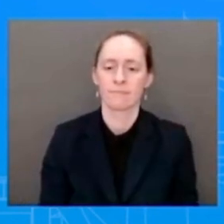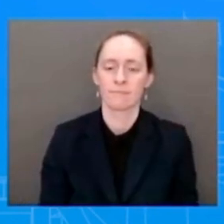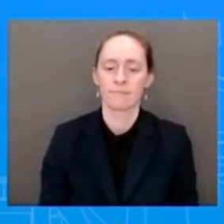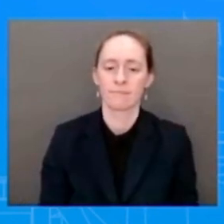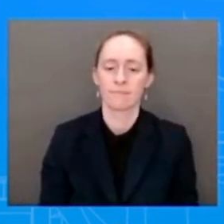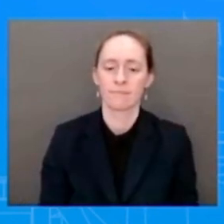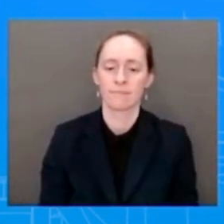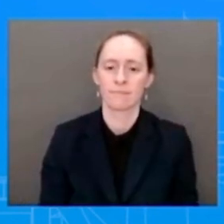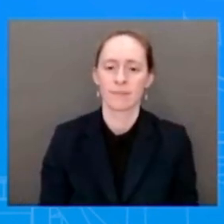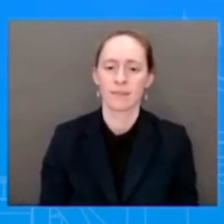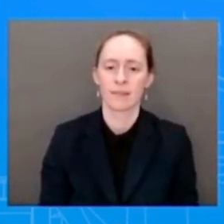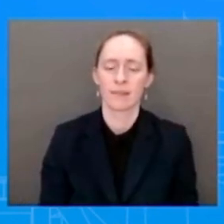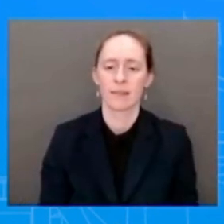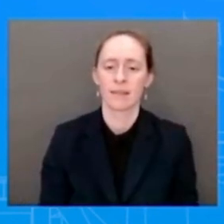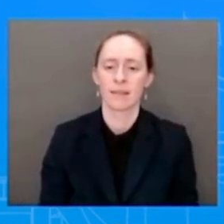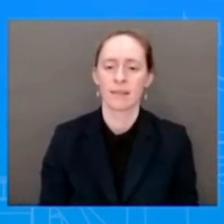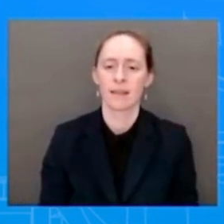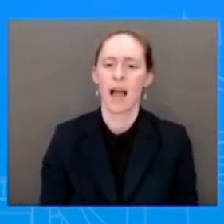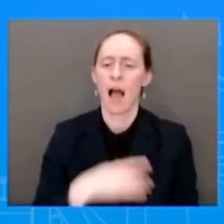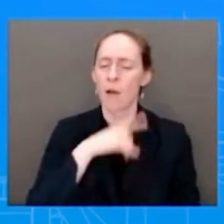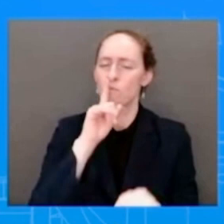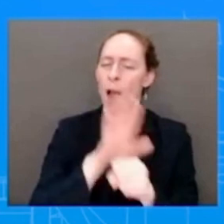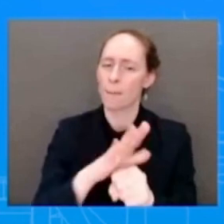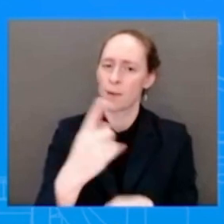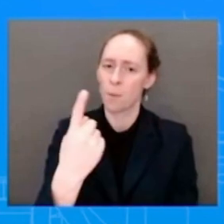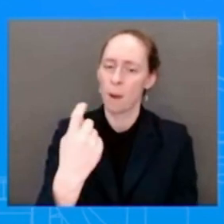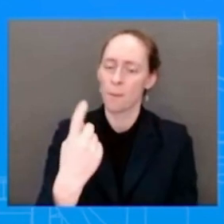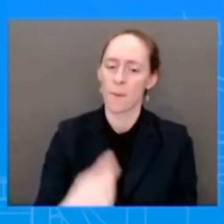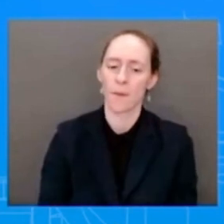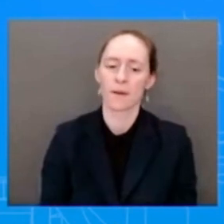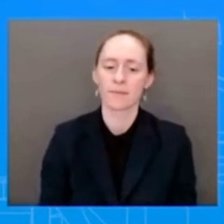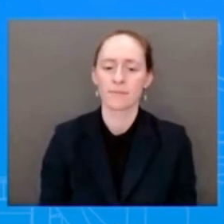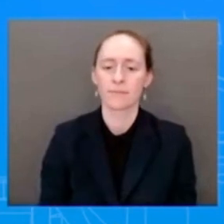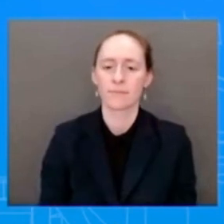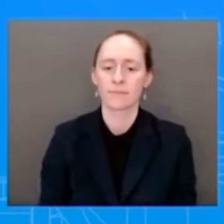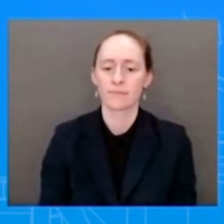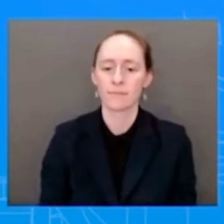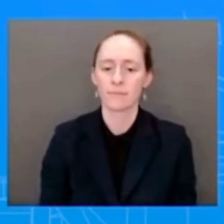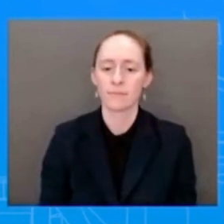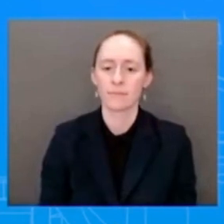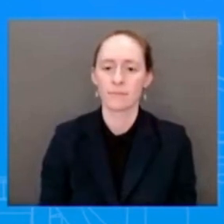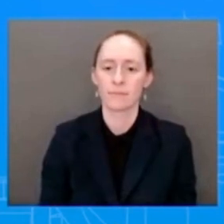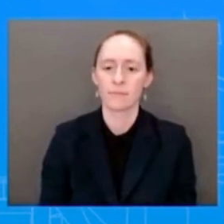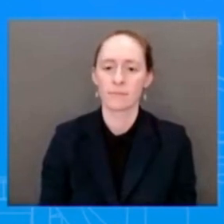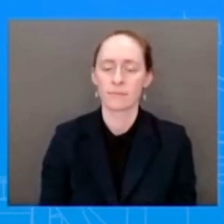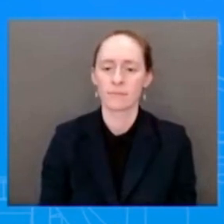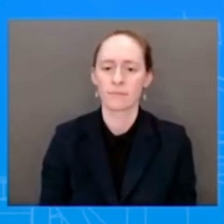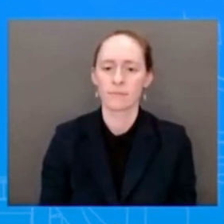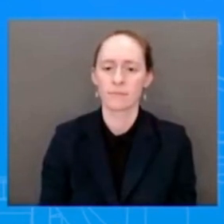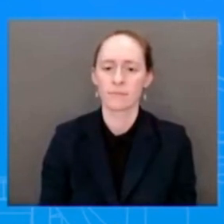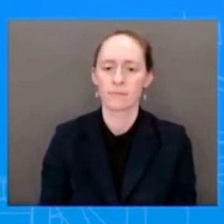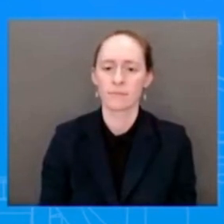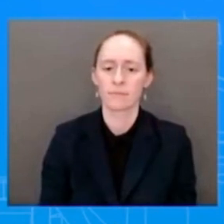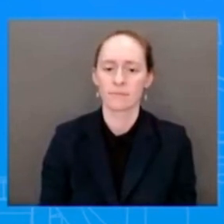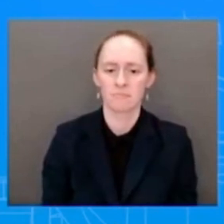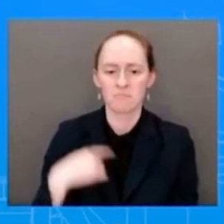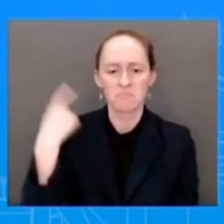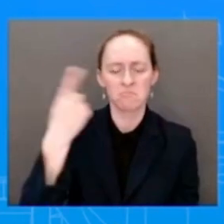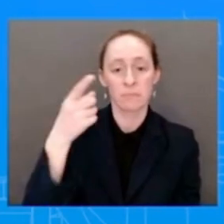promised him a question. Go The Just a logistical question for the State of the Union Day. Should we anticipate that the President